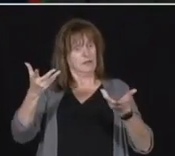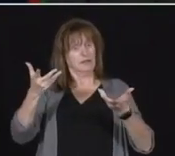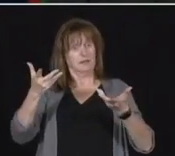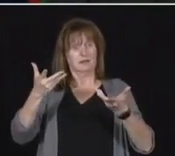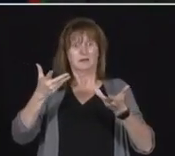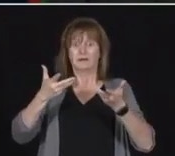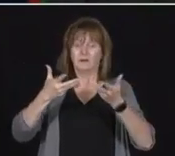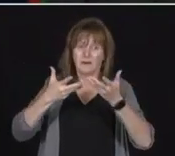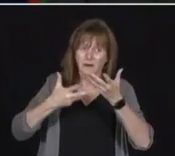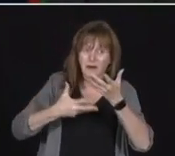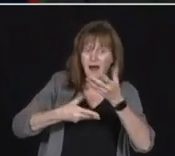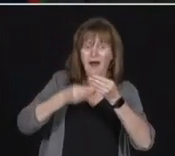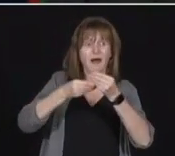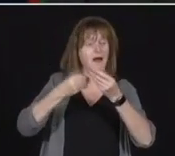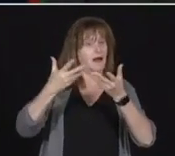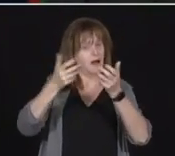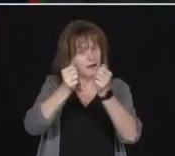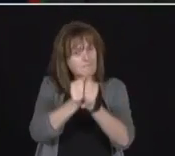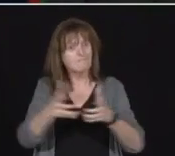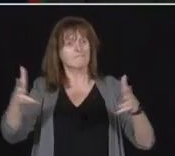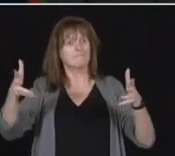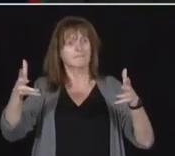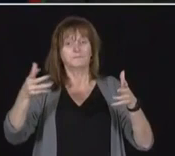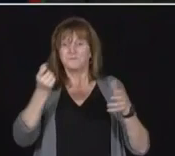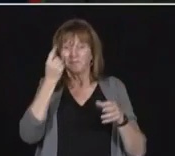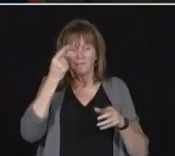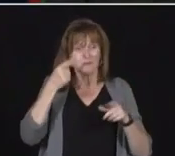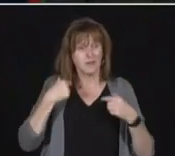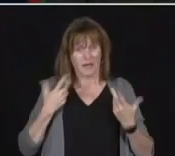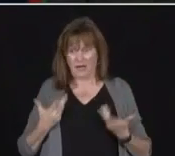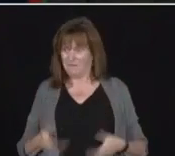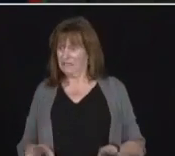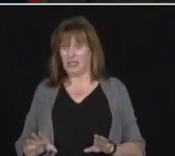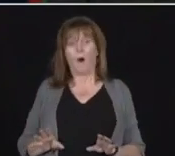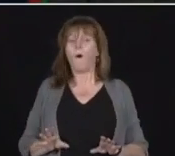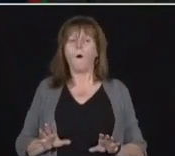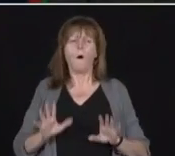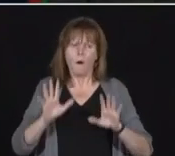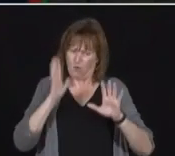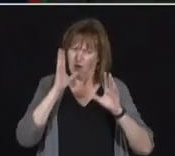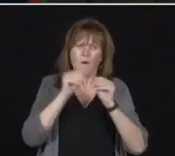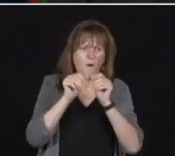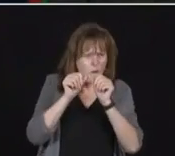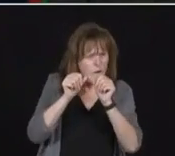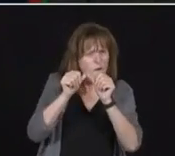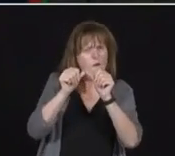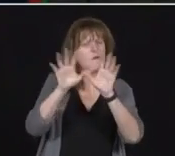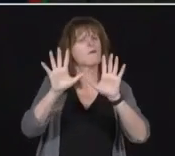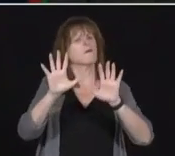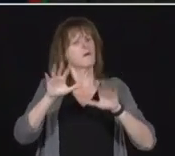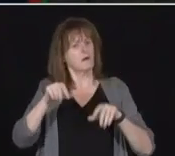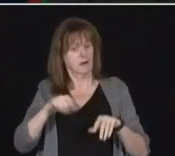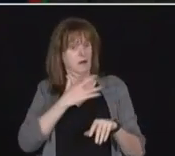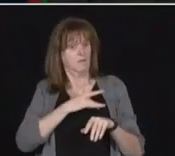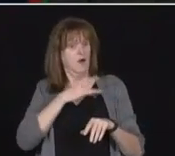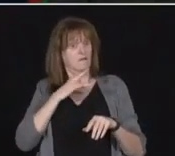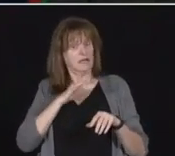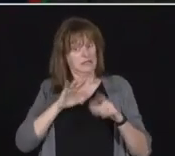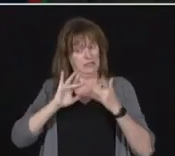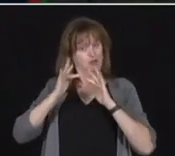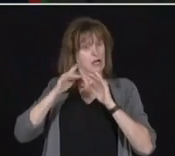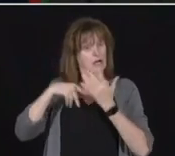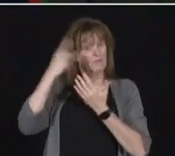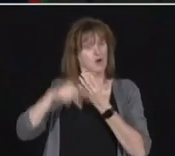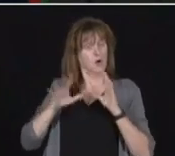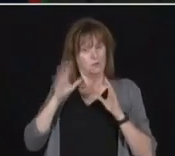But there is much more work to be done. This provincial broadband program continues the ongoing commitment of our government